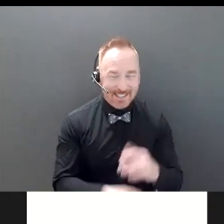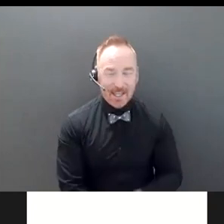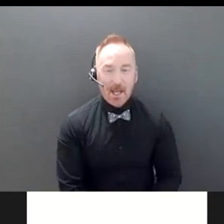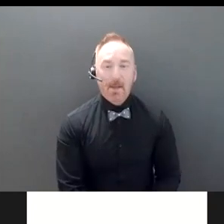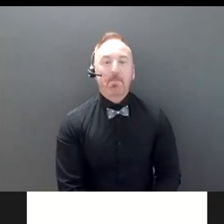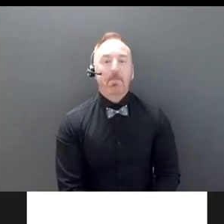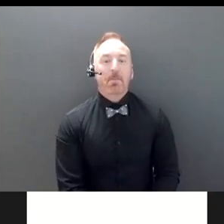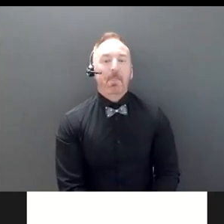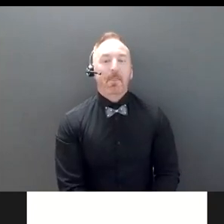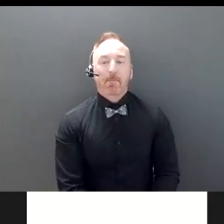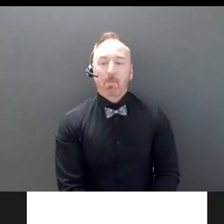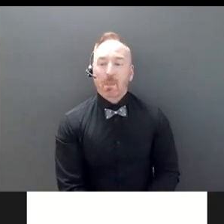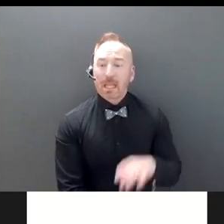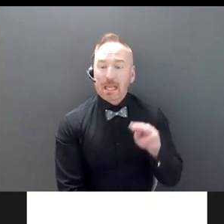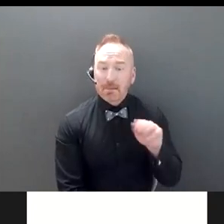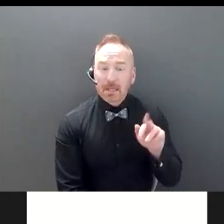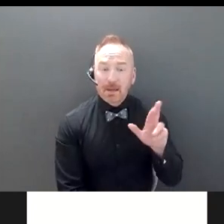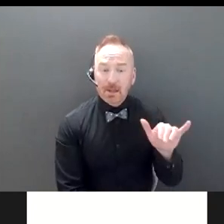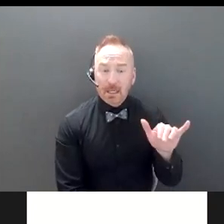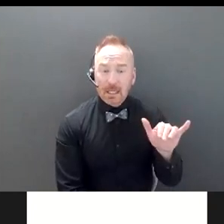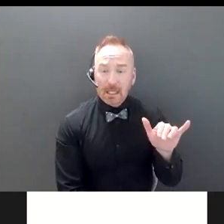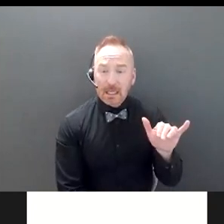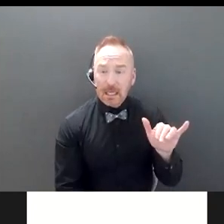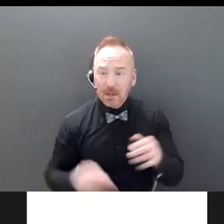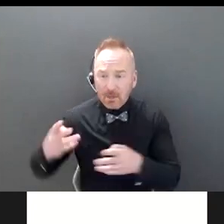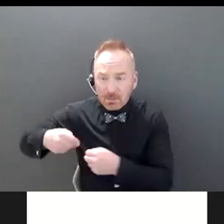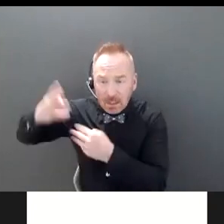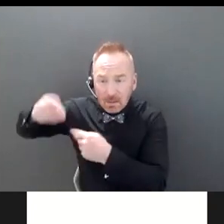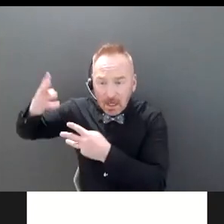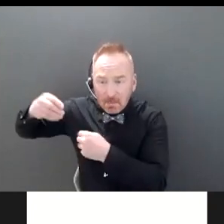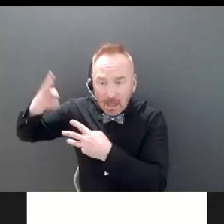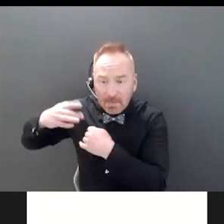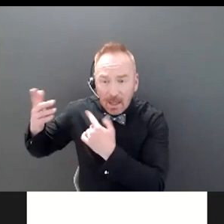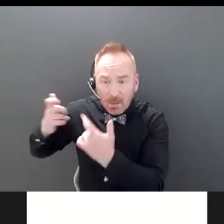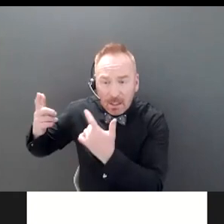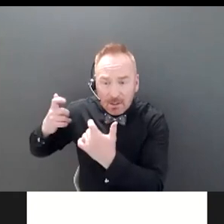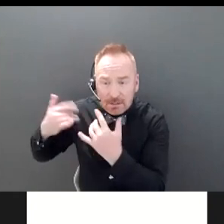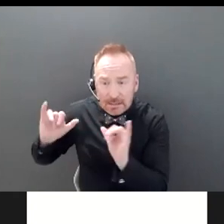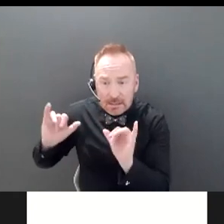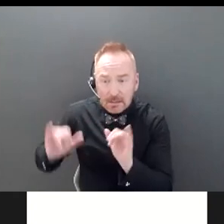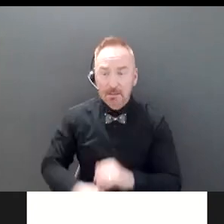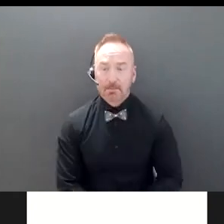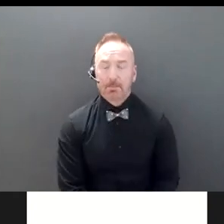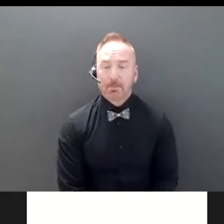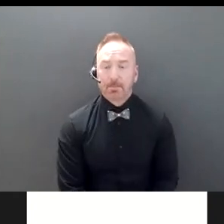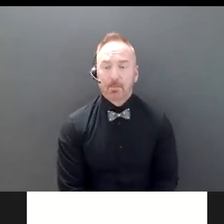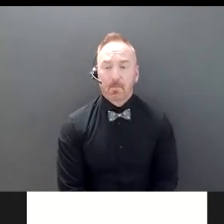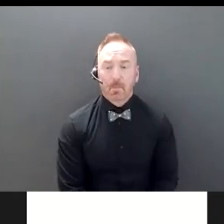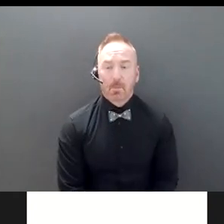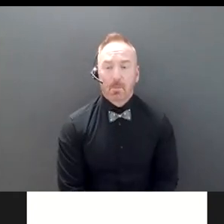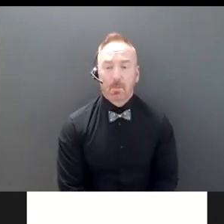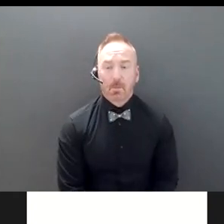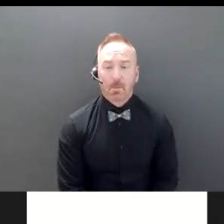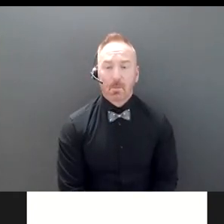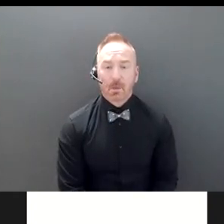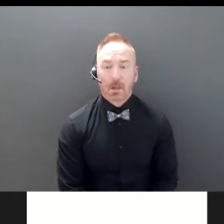worries. So there's quite a bit, um, of, more coming through, definitely. So, um, really, I guess, uh, we've got some